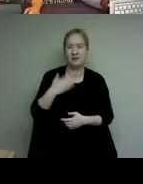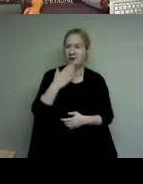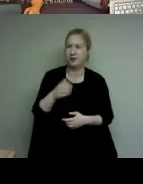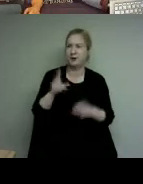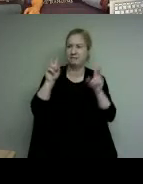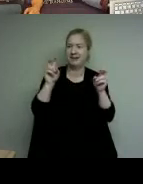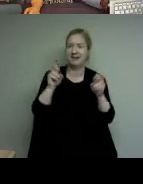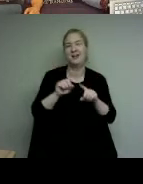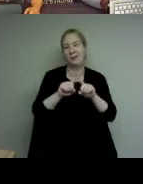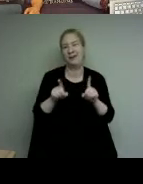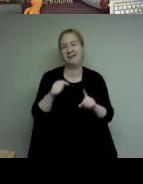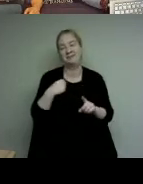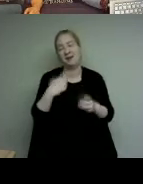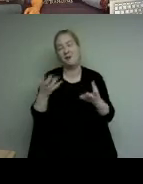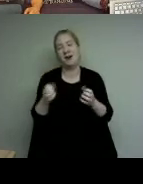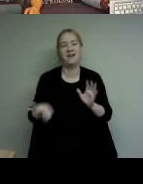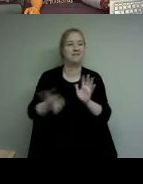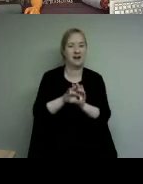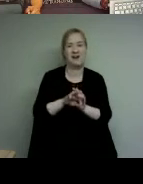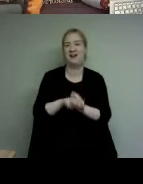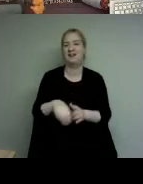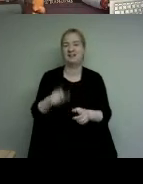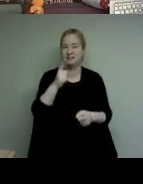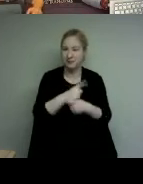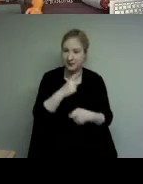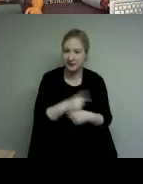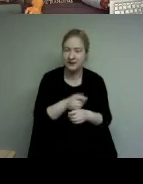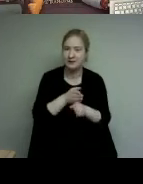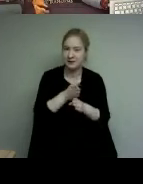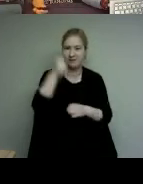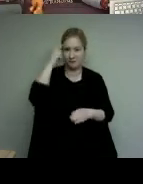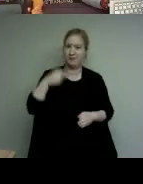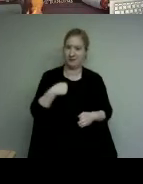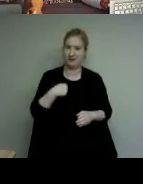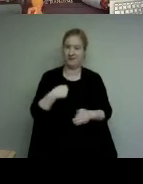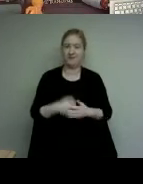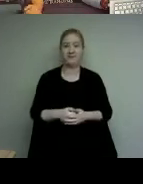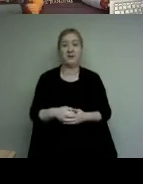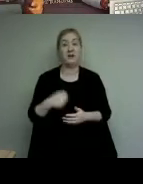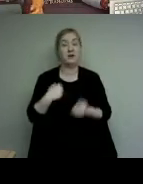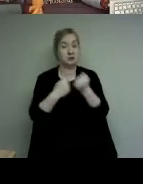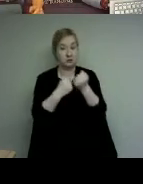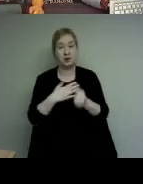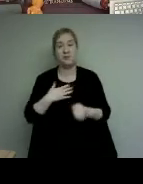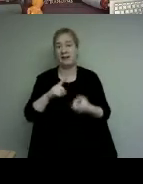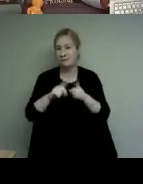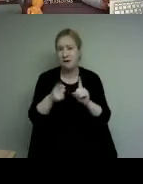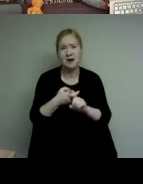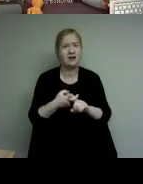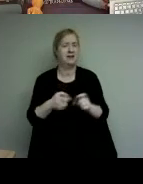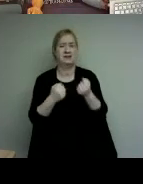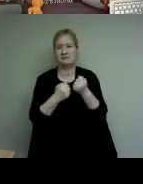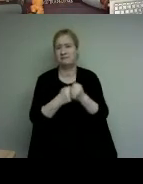interest me the most through tremendous support from peers mentors and especially my wife i was able to